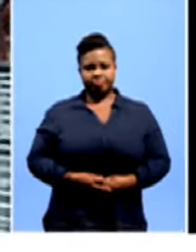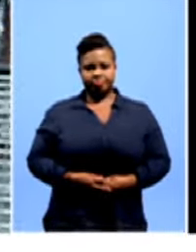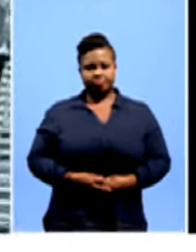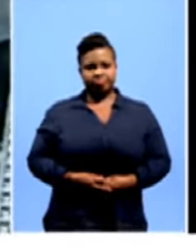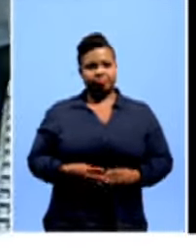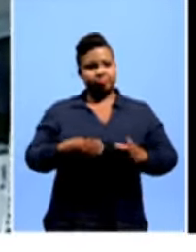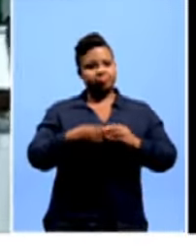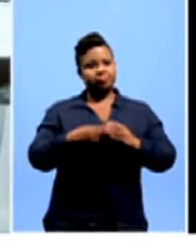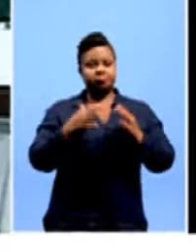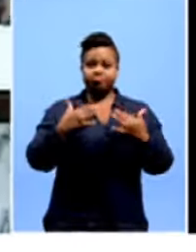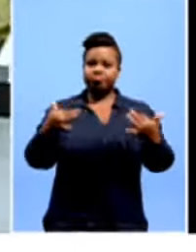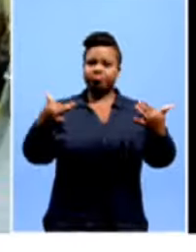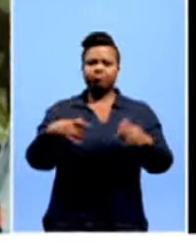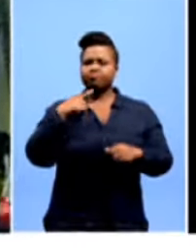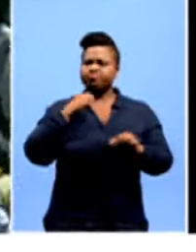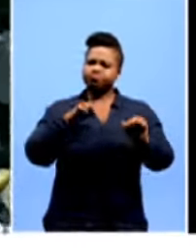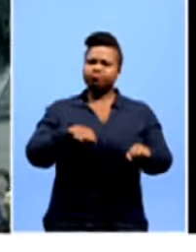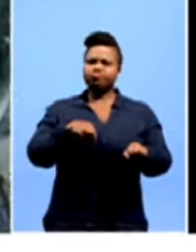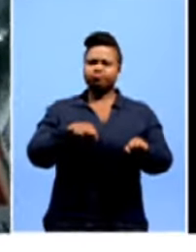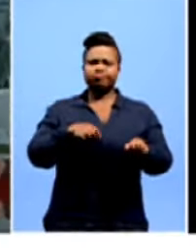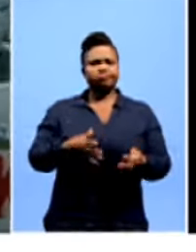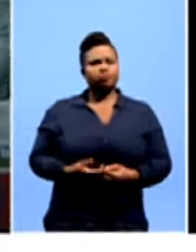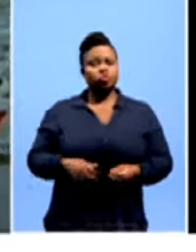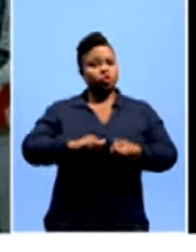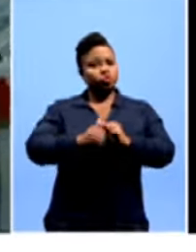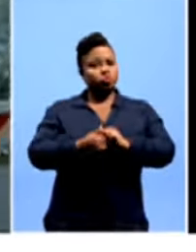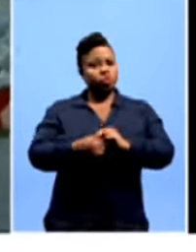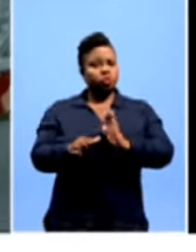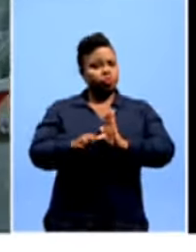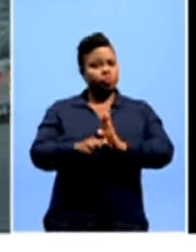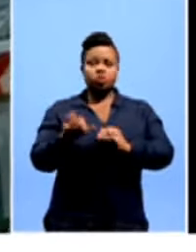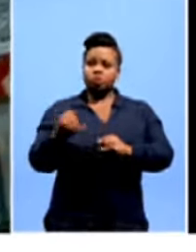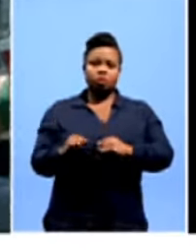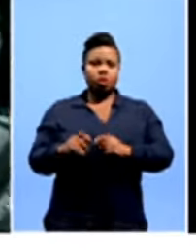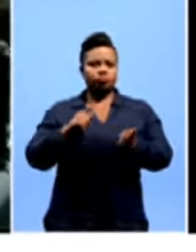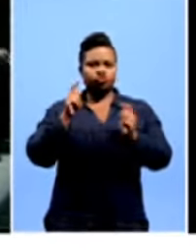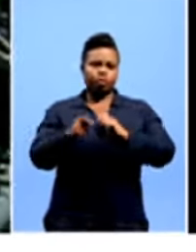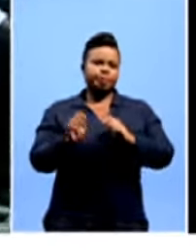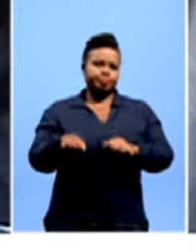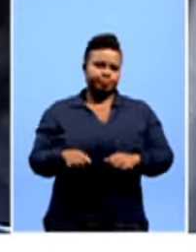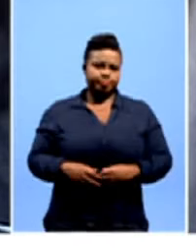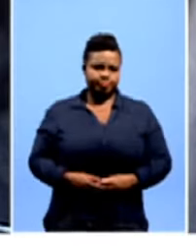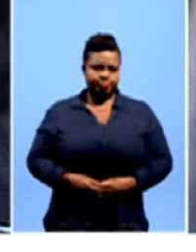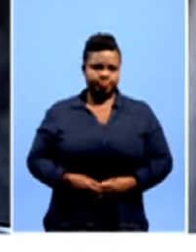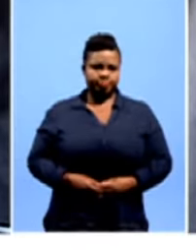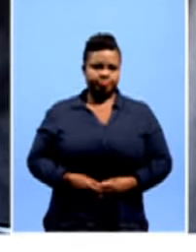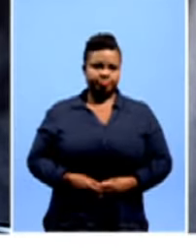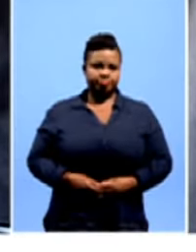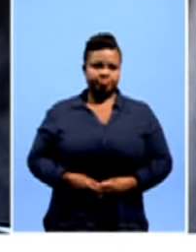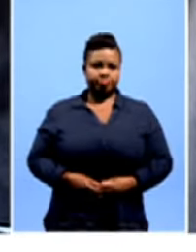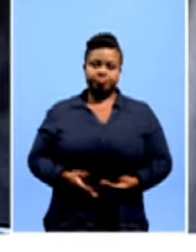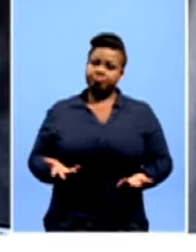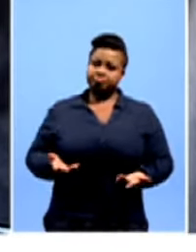Members of the public agree that sport is still an important and relevant tool for change. Based on